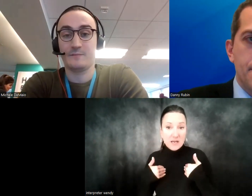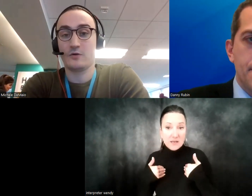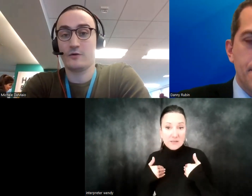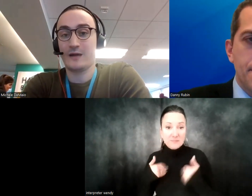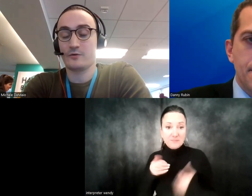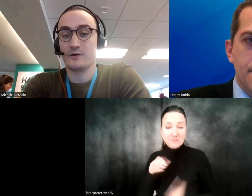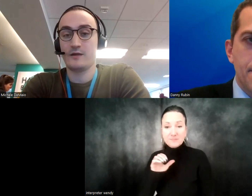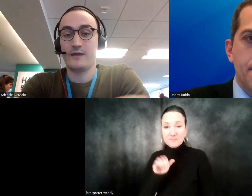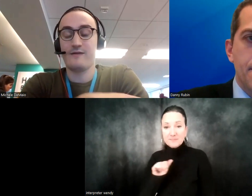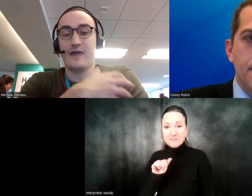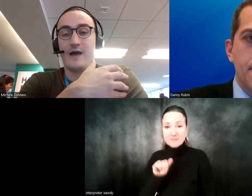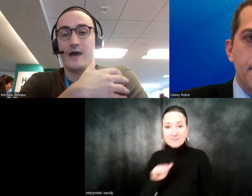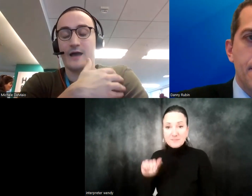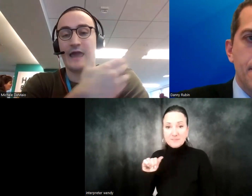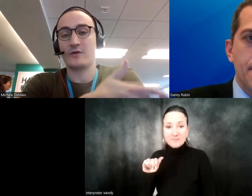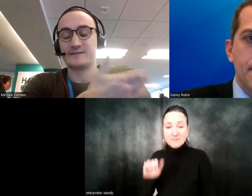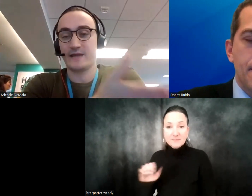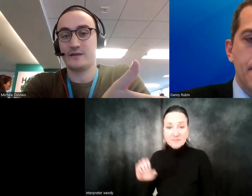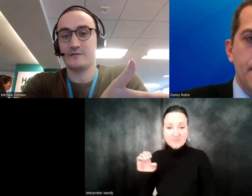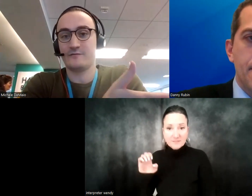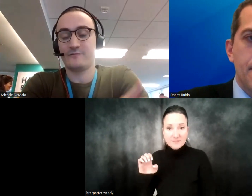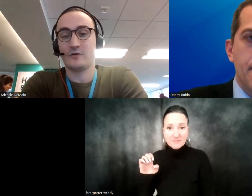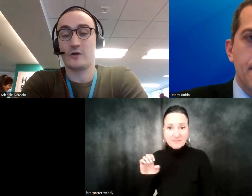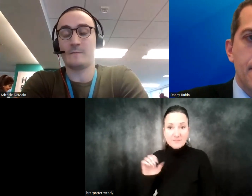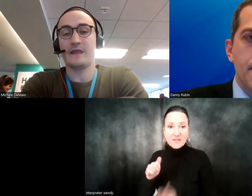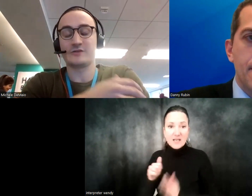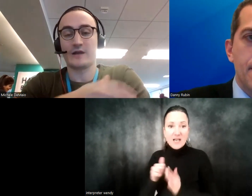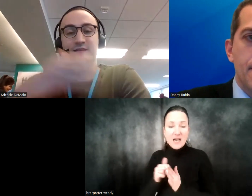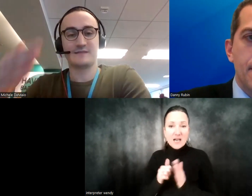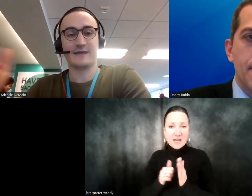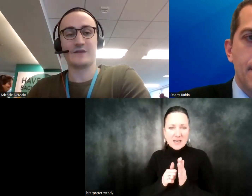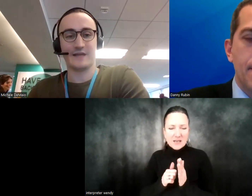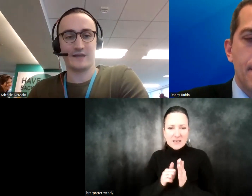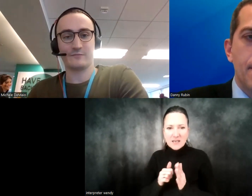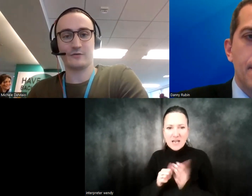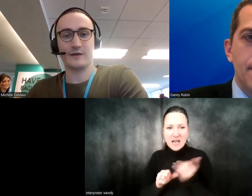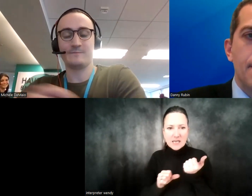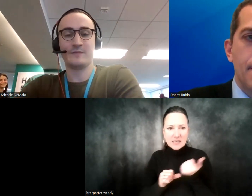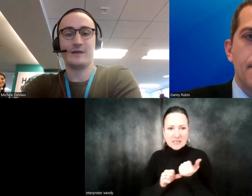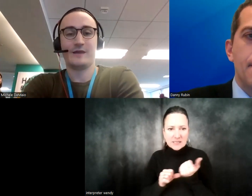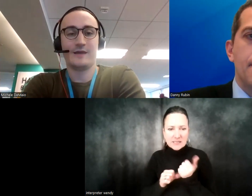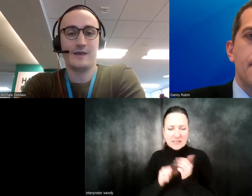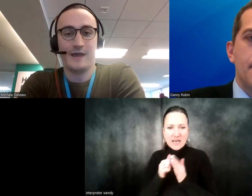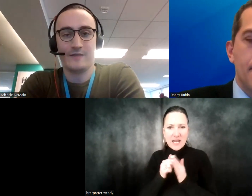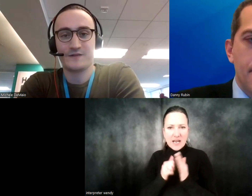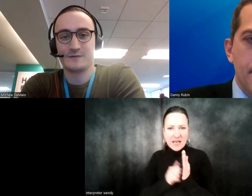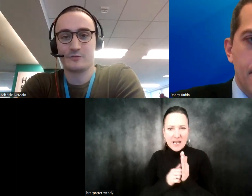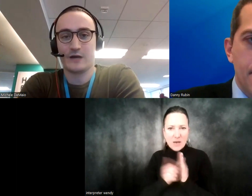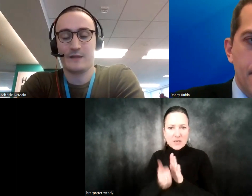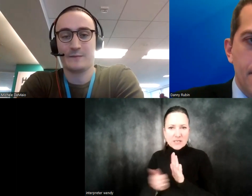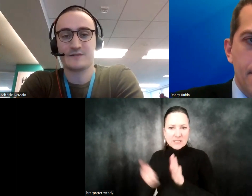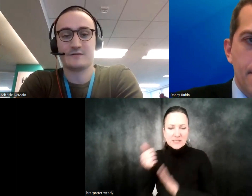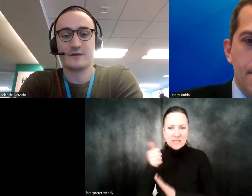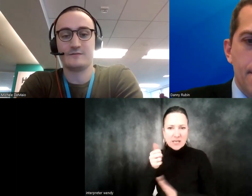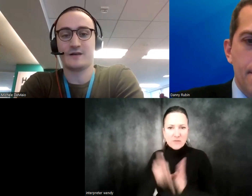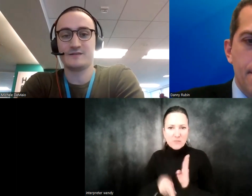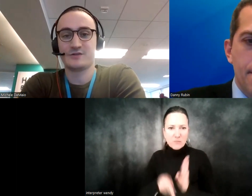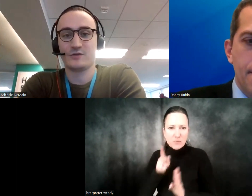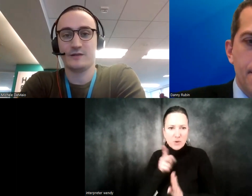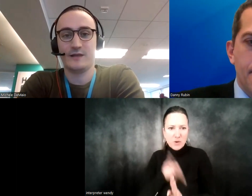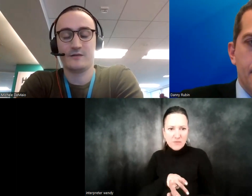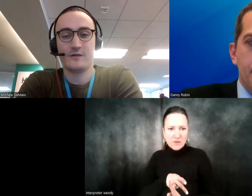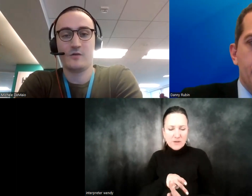AAE program or Account Executive, or sorry, Assisted Account Executive Program. And this is a program that Amazon